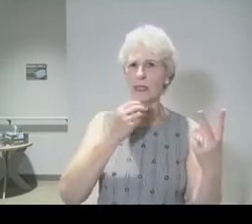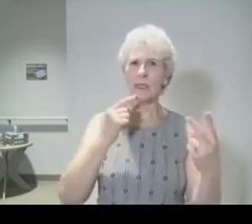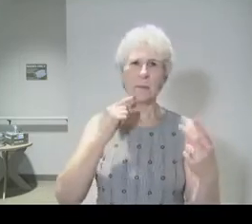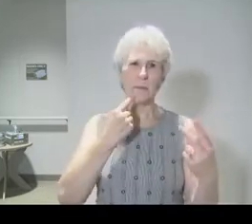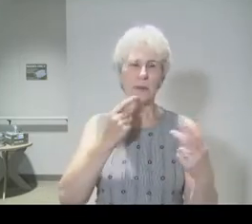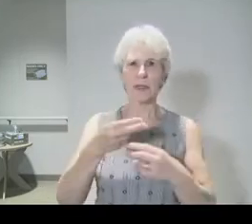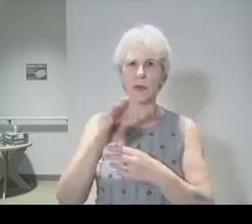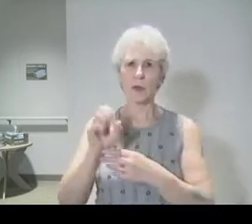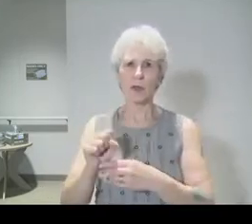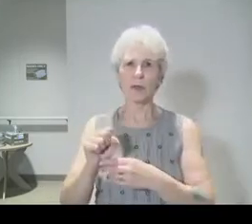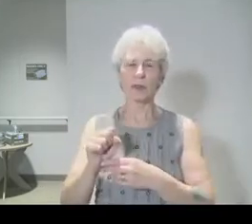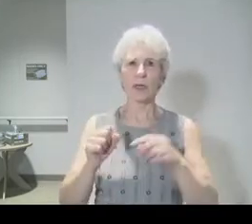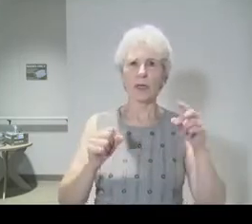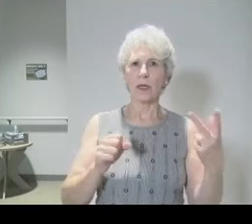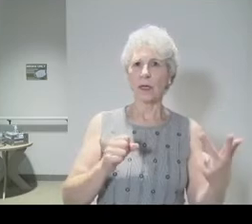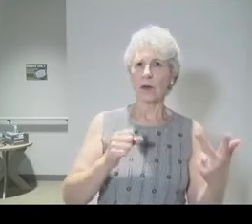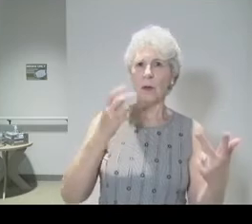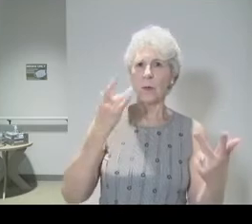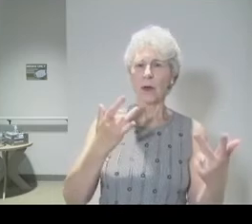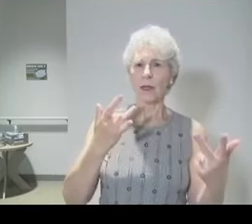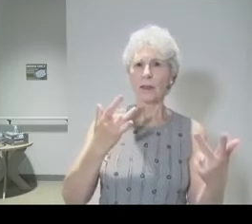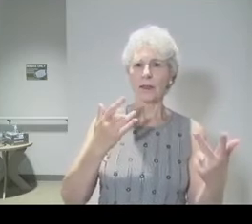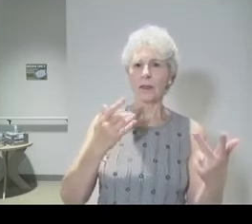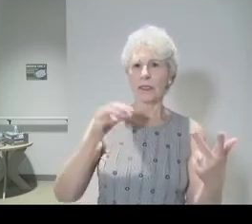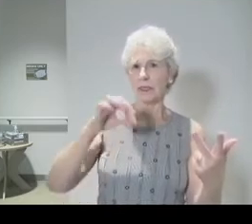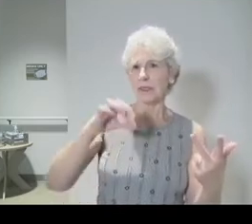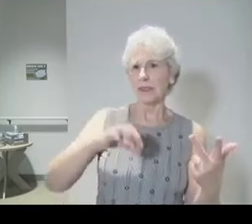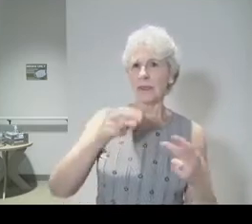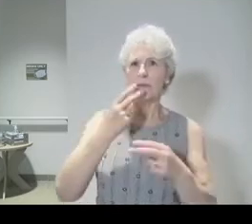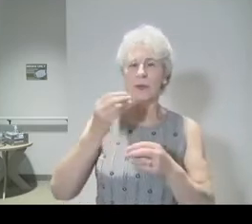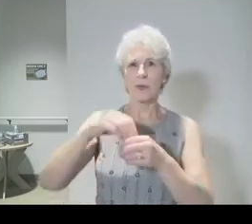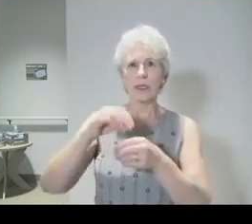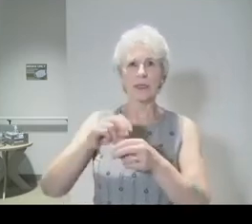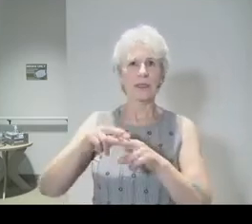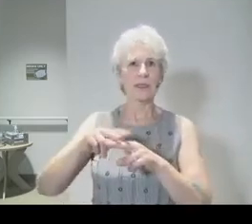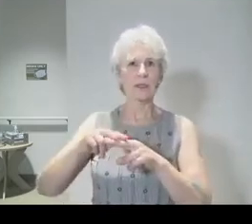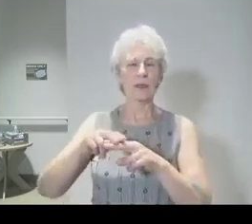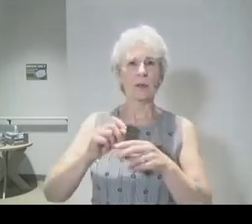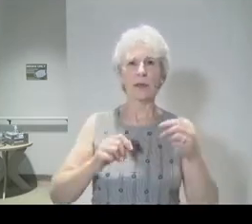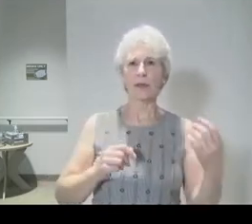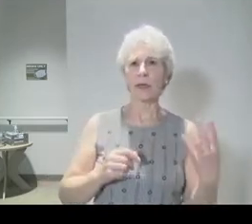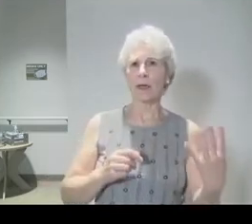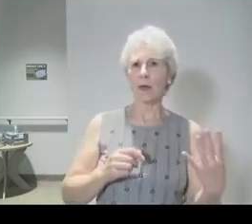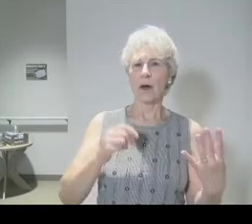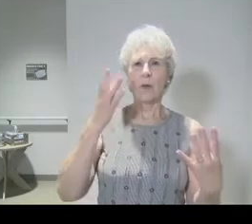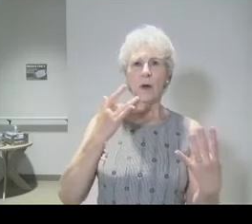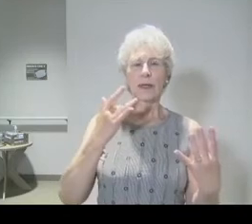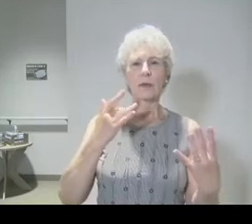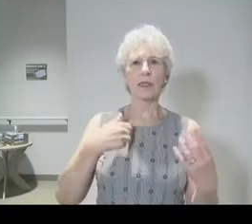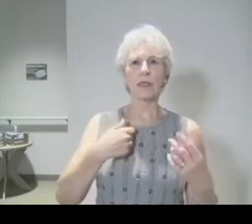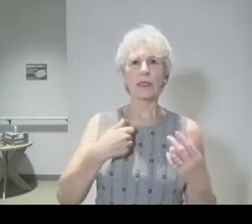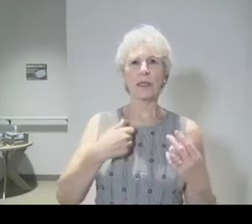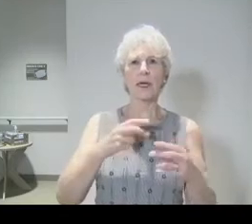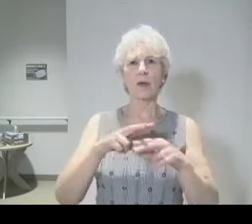night, we dip food into salt water. Why? And on this night, we lean on pillows instead of sitting straight in the chairs. And for two hours, the